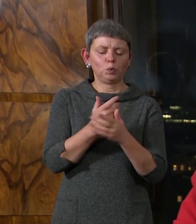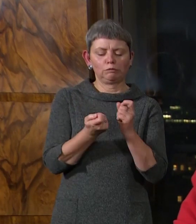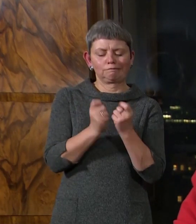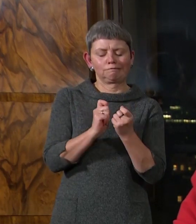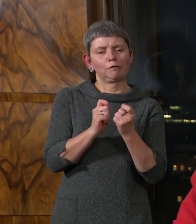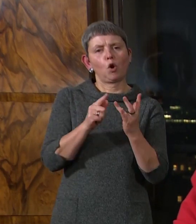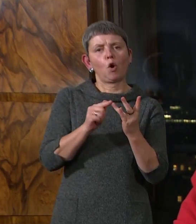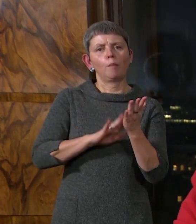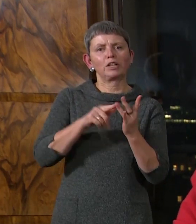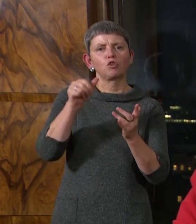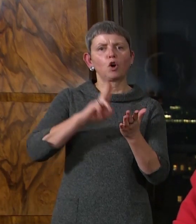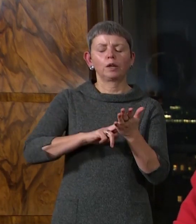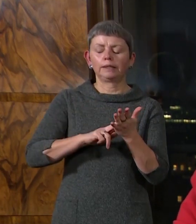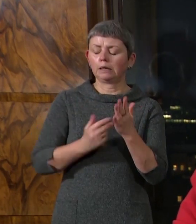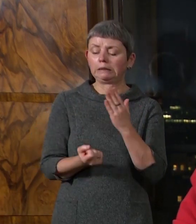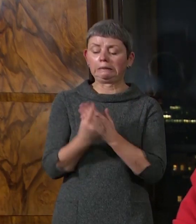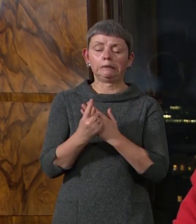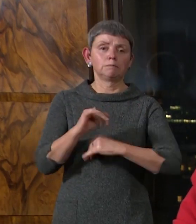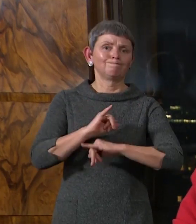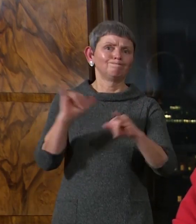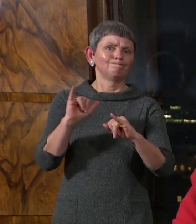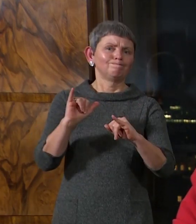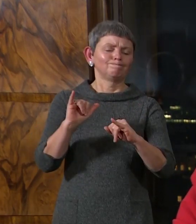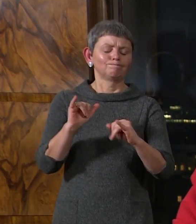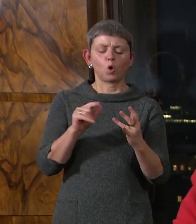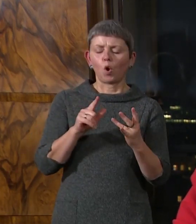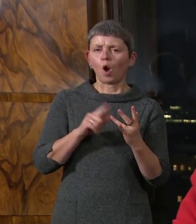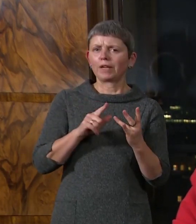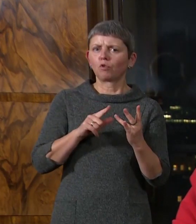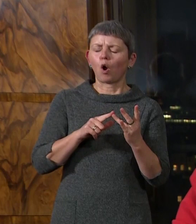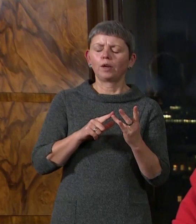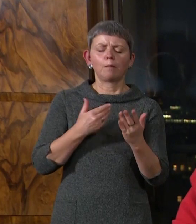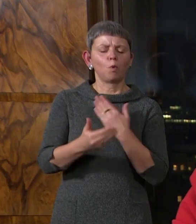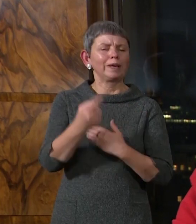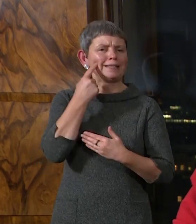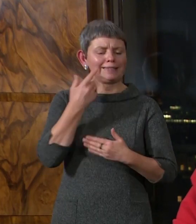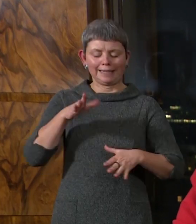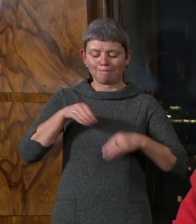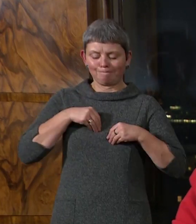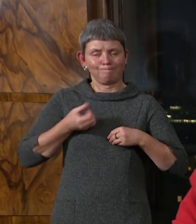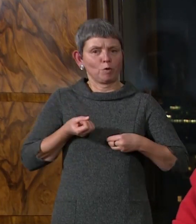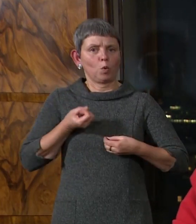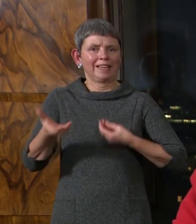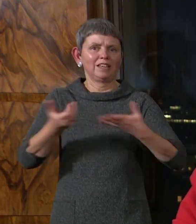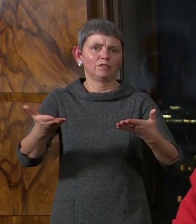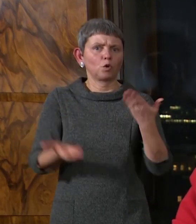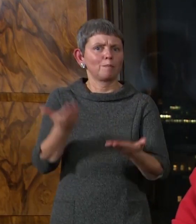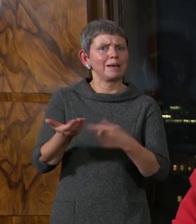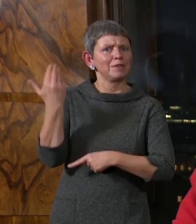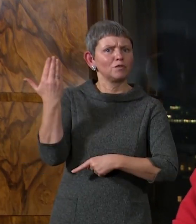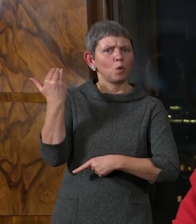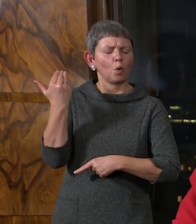Omicron has struck a cruel blow. Omicron is much more transmissible than past strains and it is now